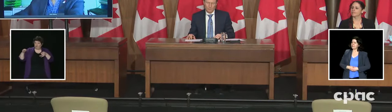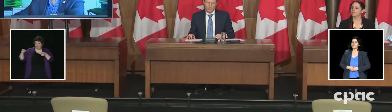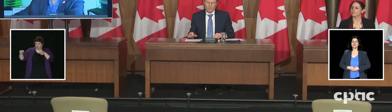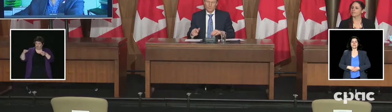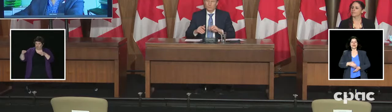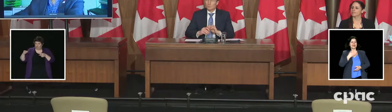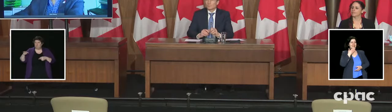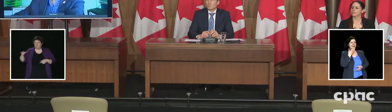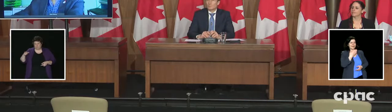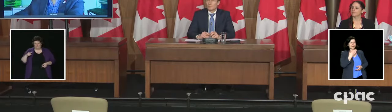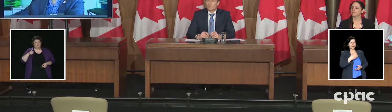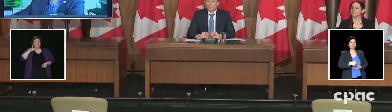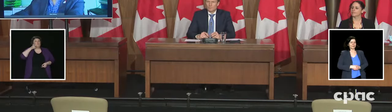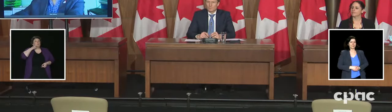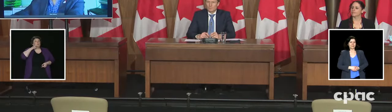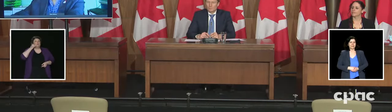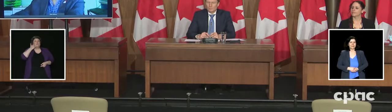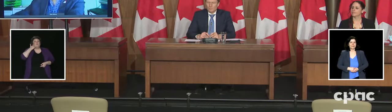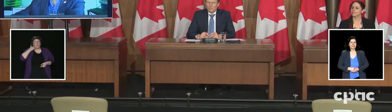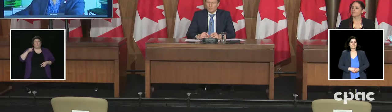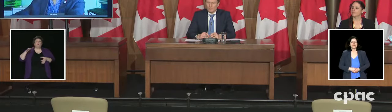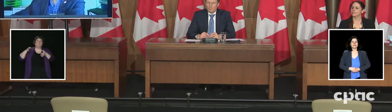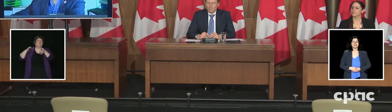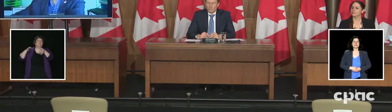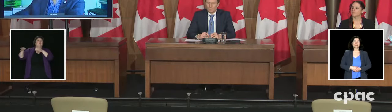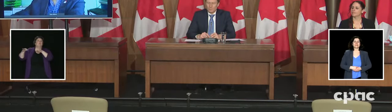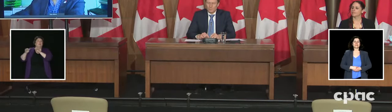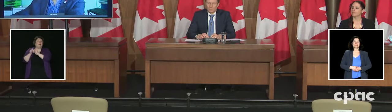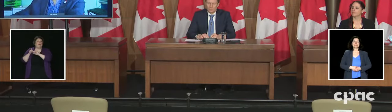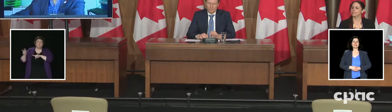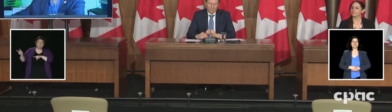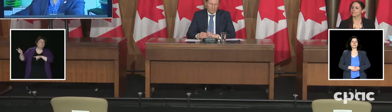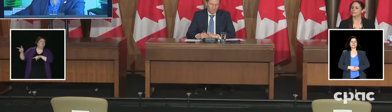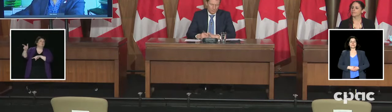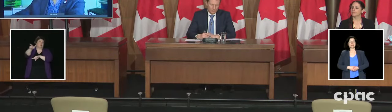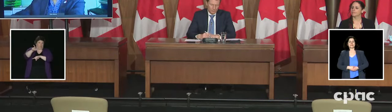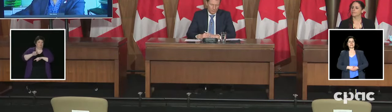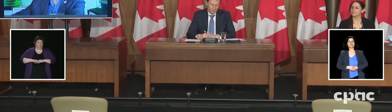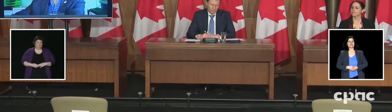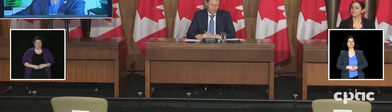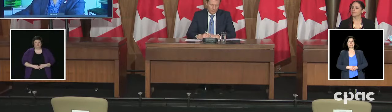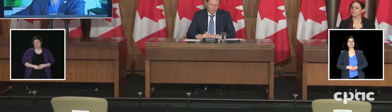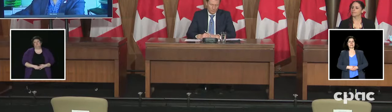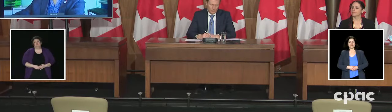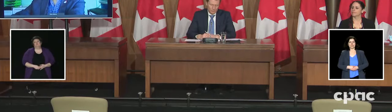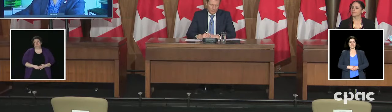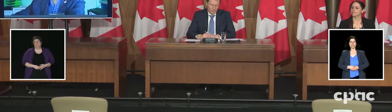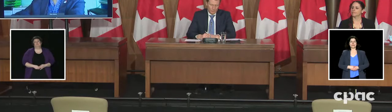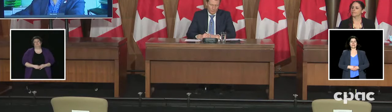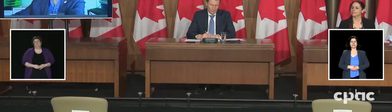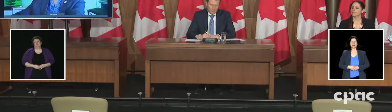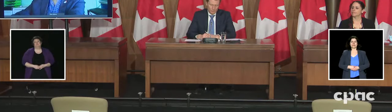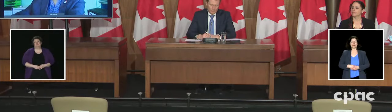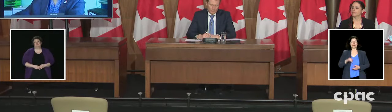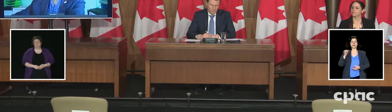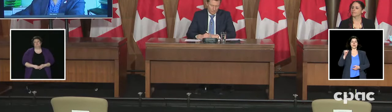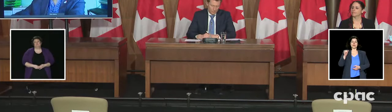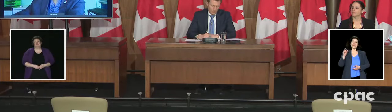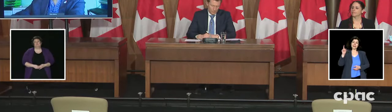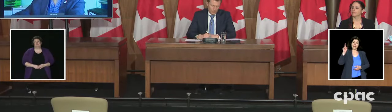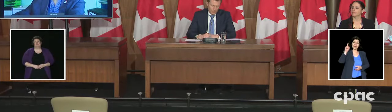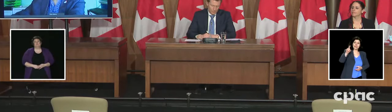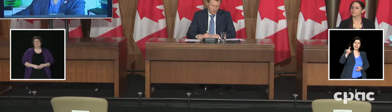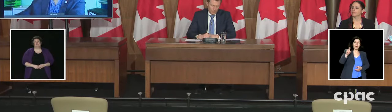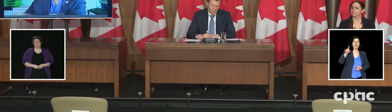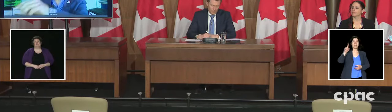Thank you. Thank you. Please press star one on your device's keypad. If you have a question, please press one if you have